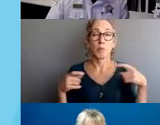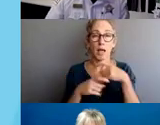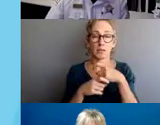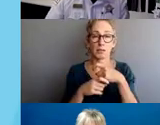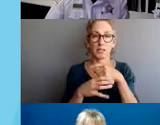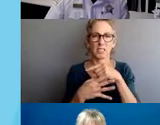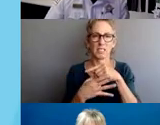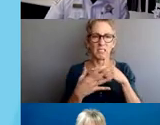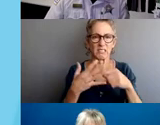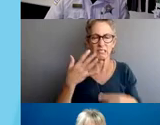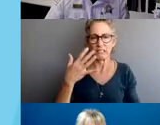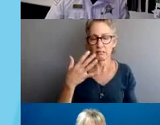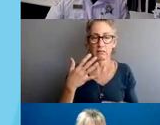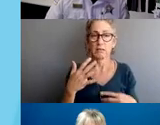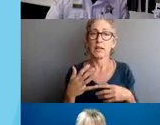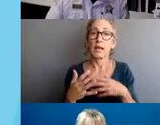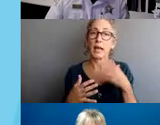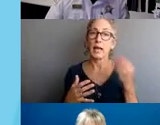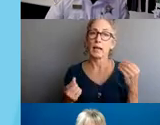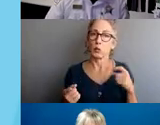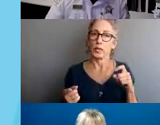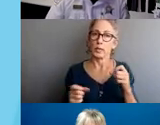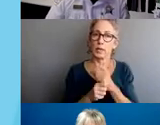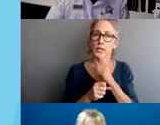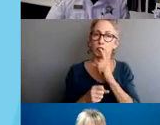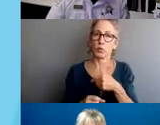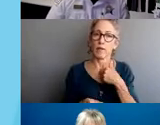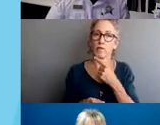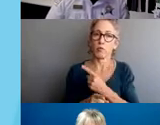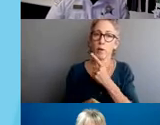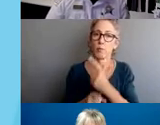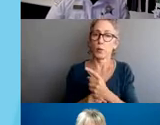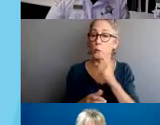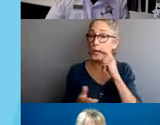on the availability of witnesses and other information.